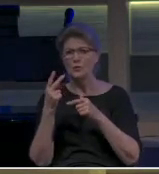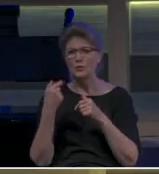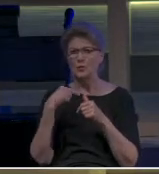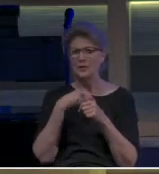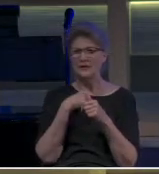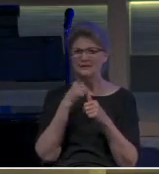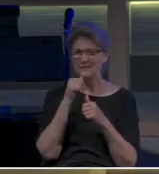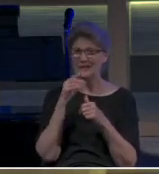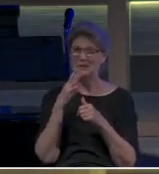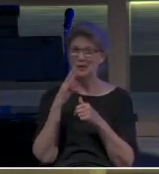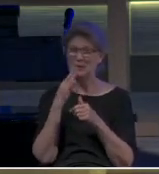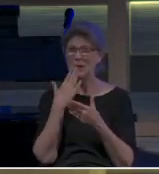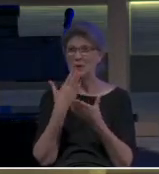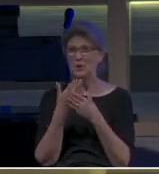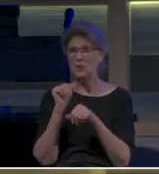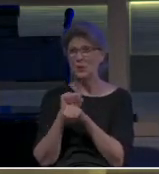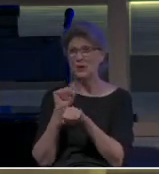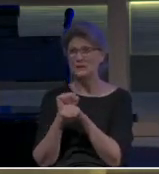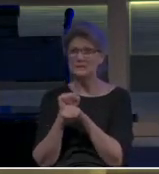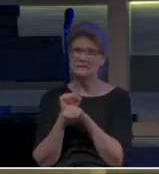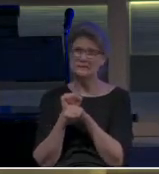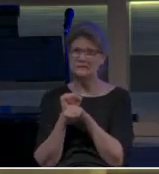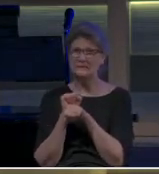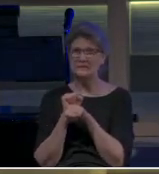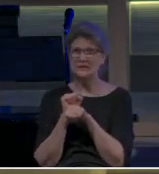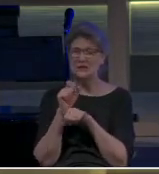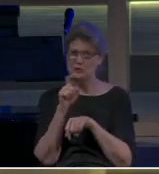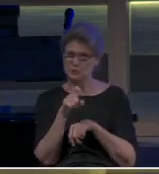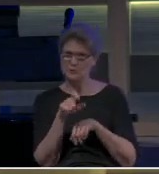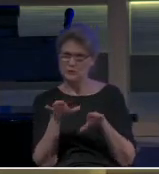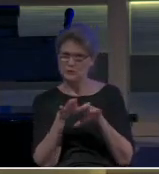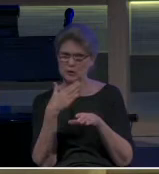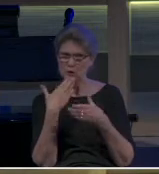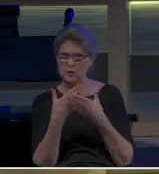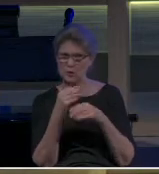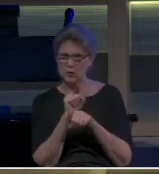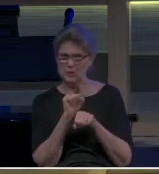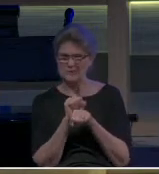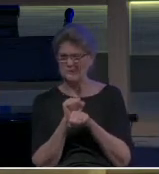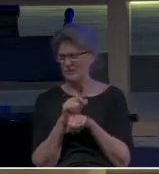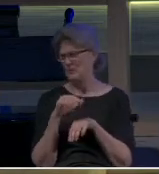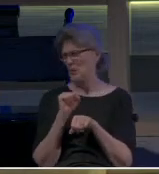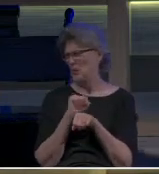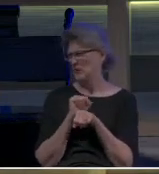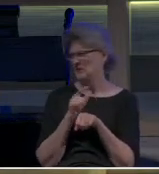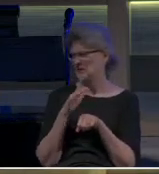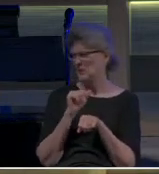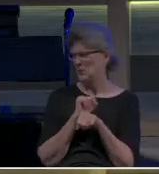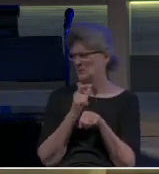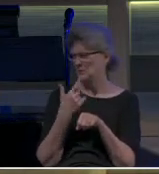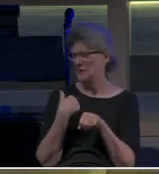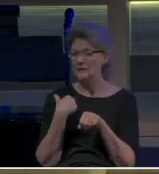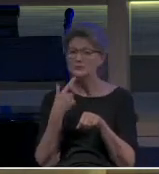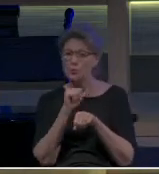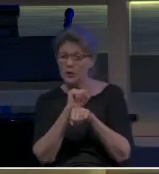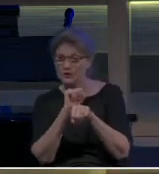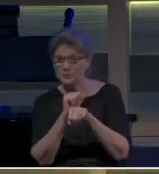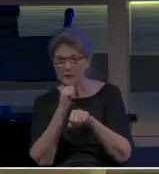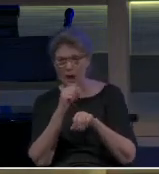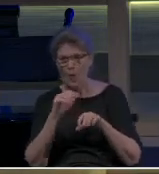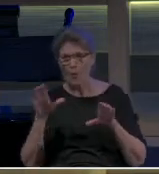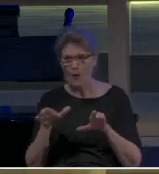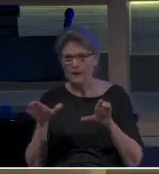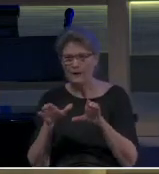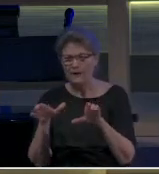talking about good works, do we? Well, you should be doing good works. Well, that sounds like works to me. Well, it is works. But you're not working